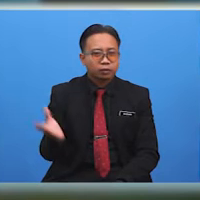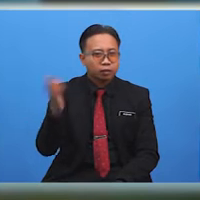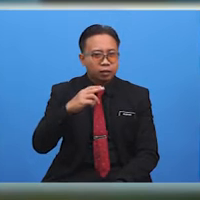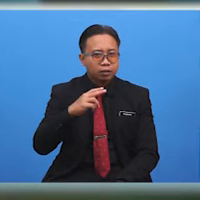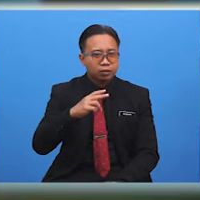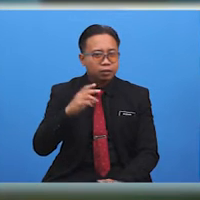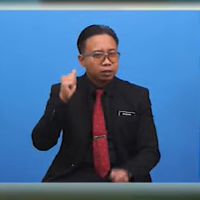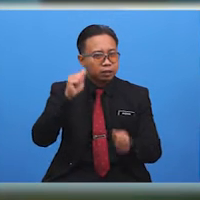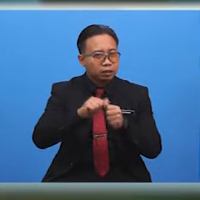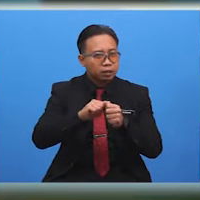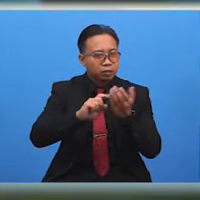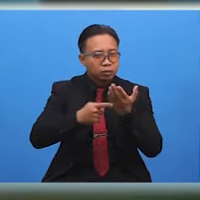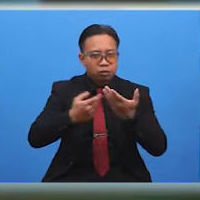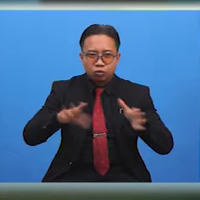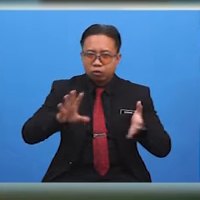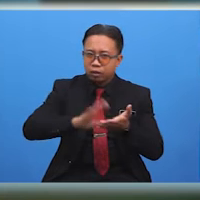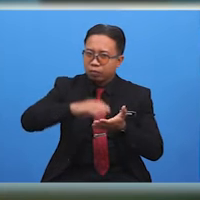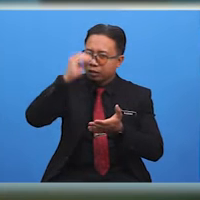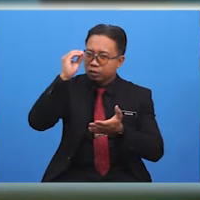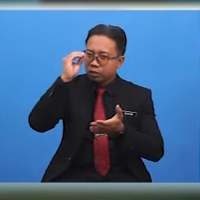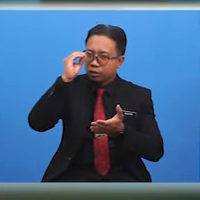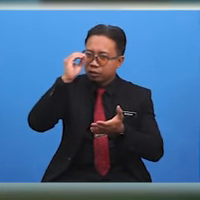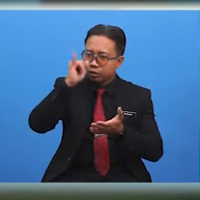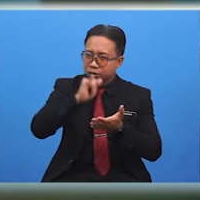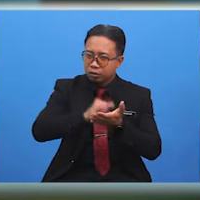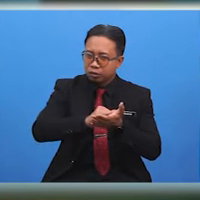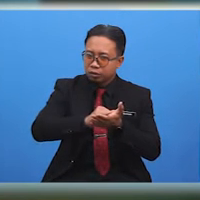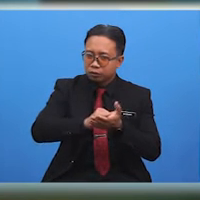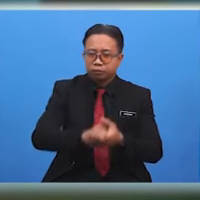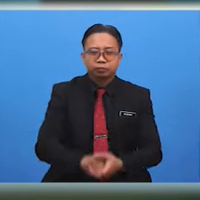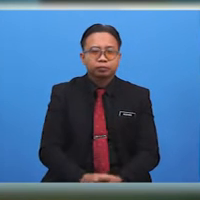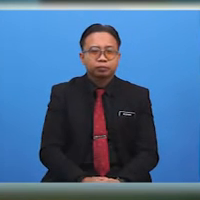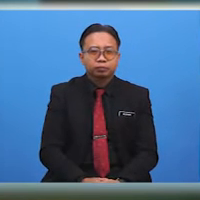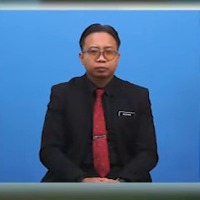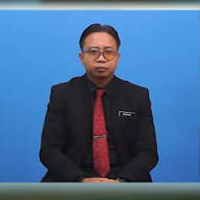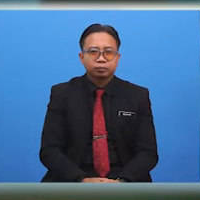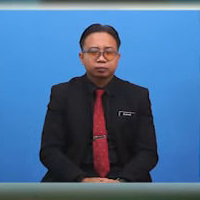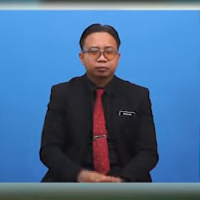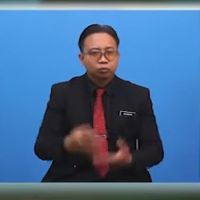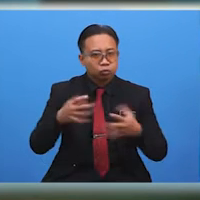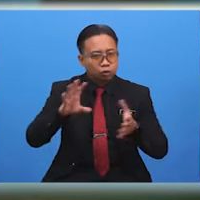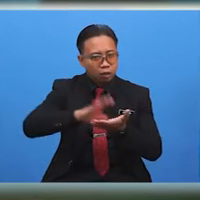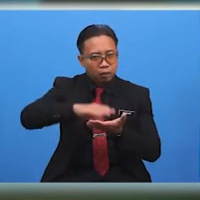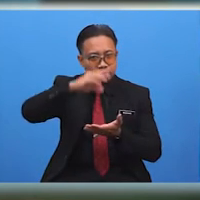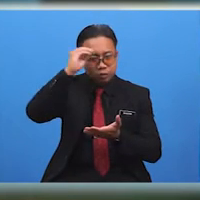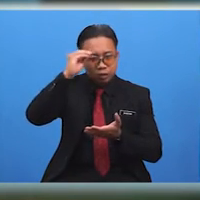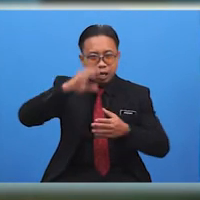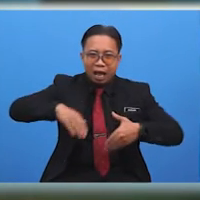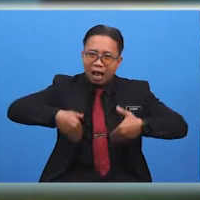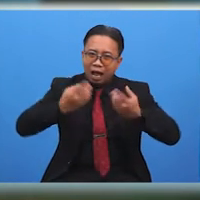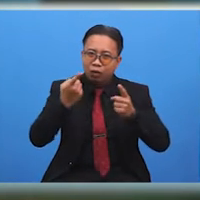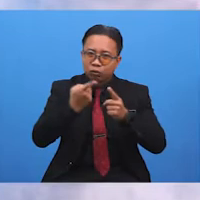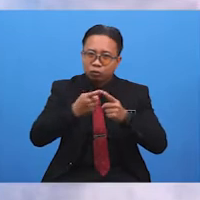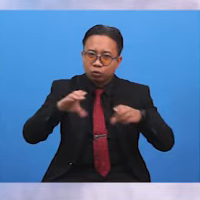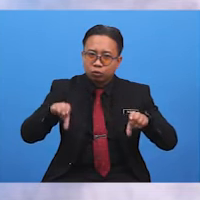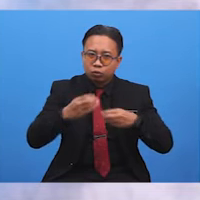Let's recap what you have learned from this lesson You have learned how